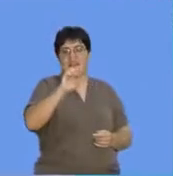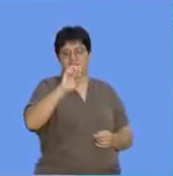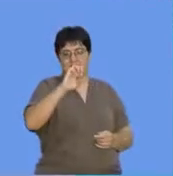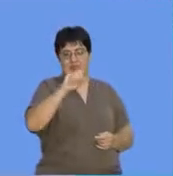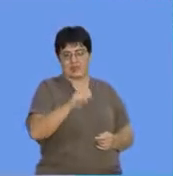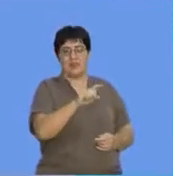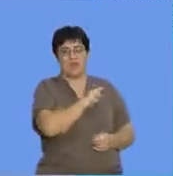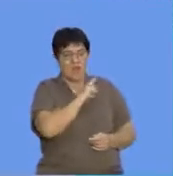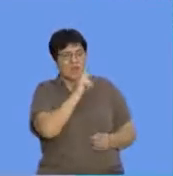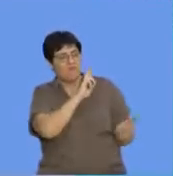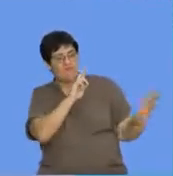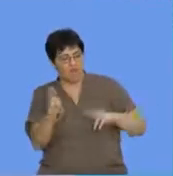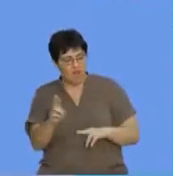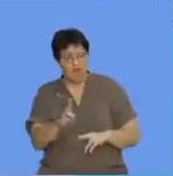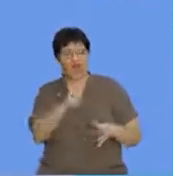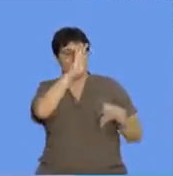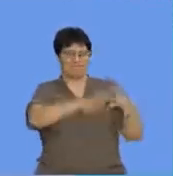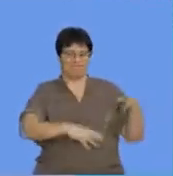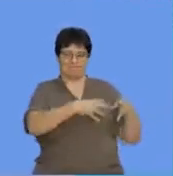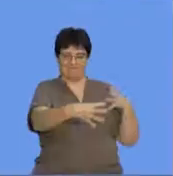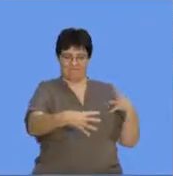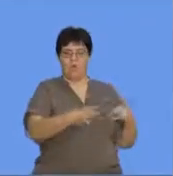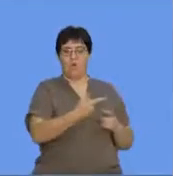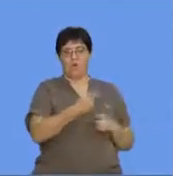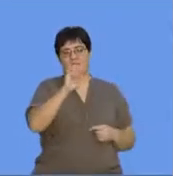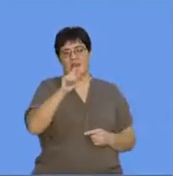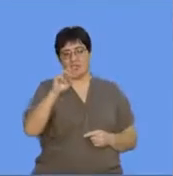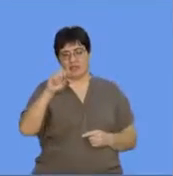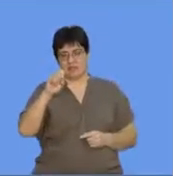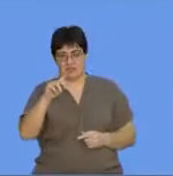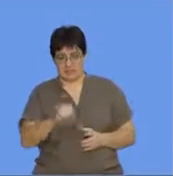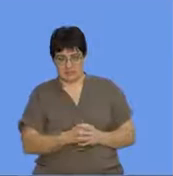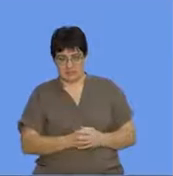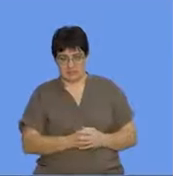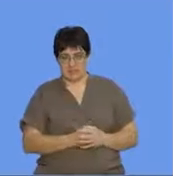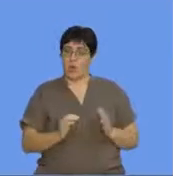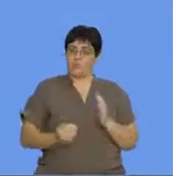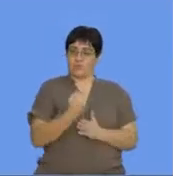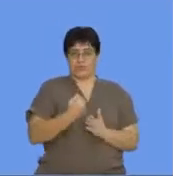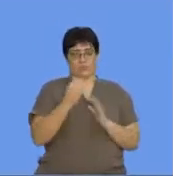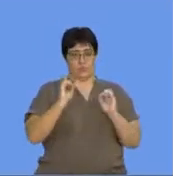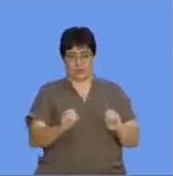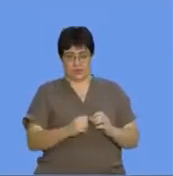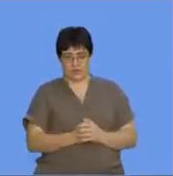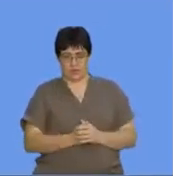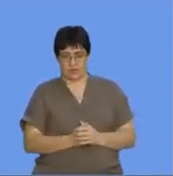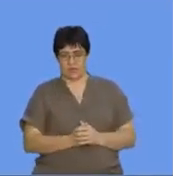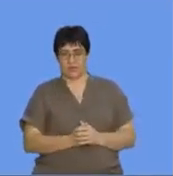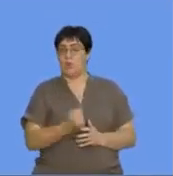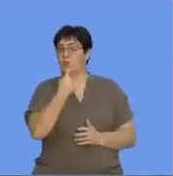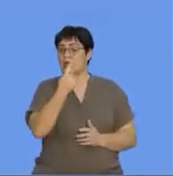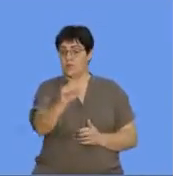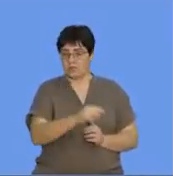precisely as the periodic table of elements. Right. OK. So there's nothing new about that. OK. So we are saying that